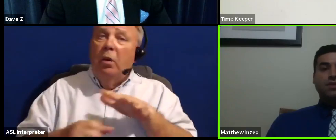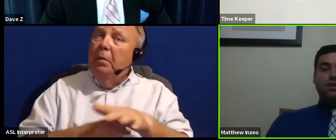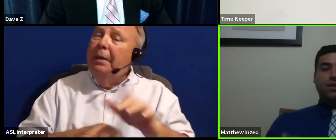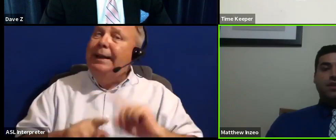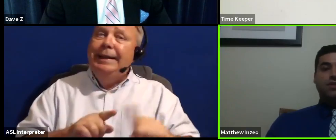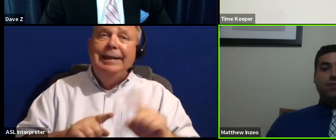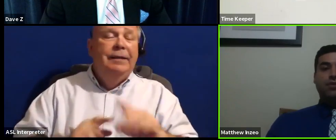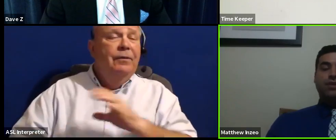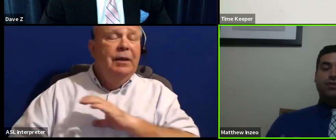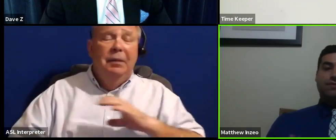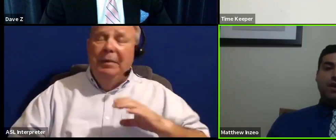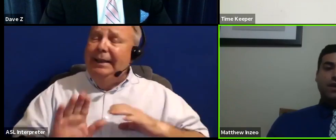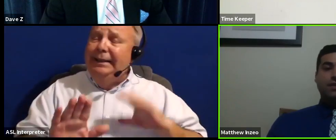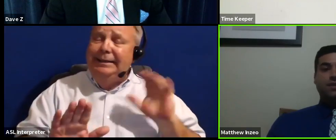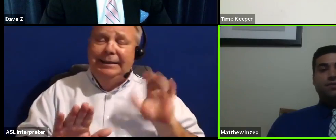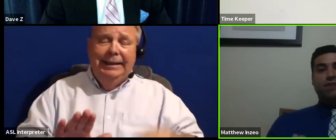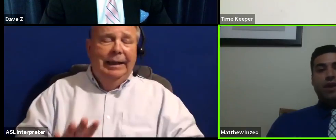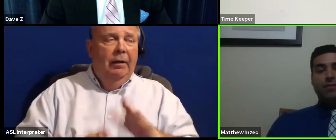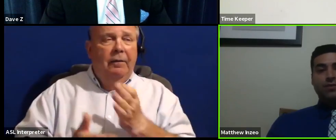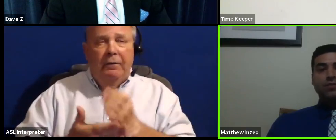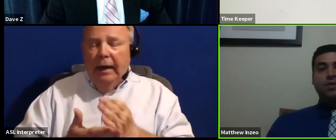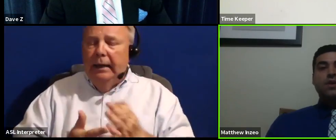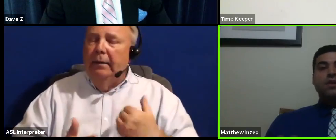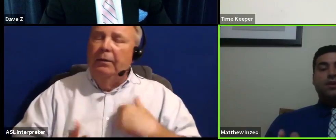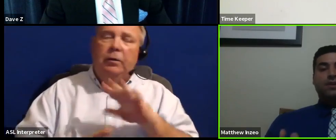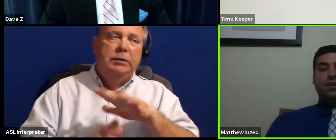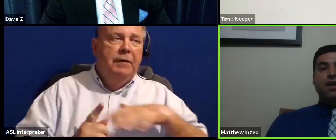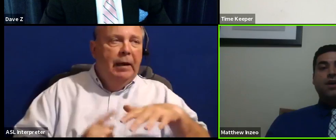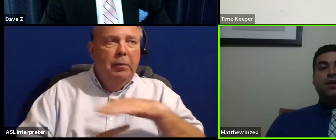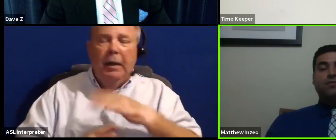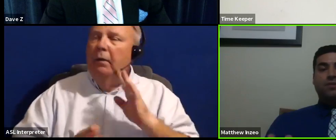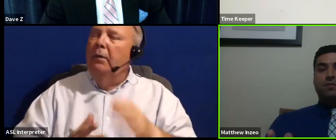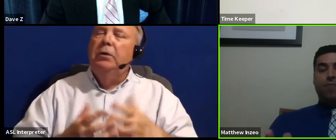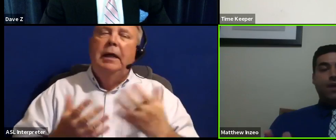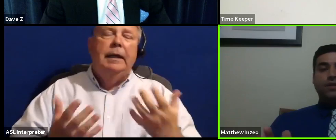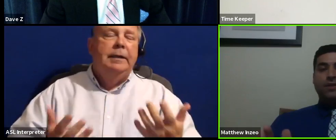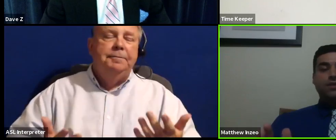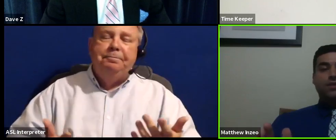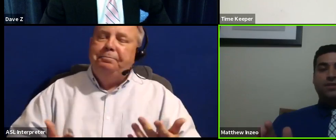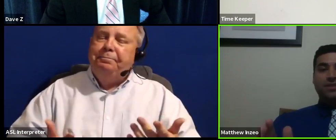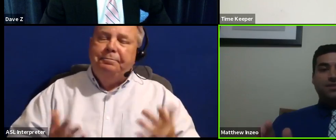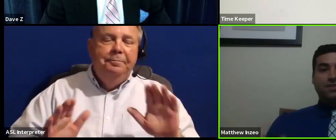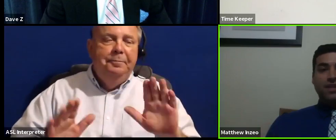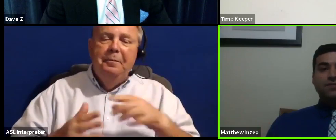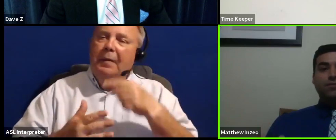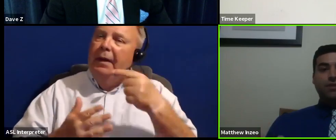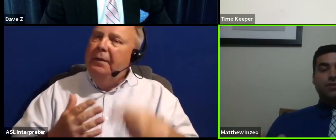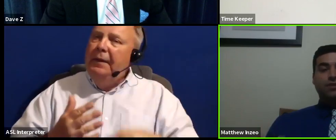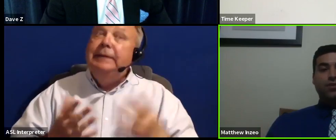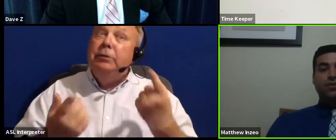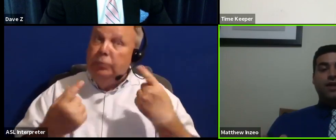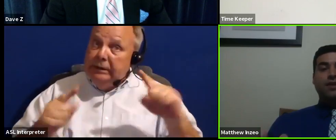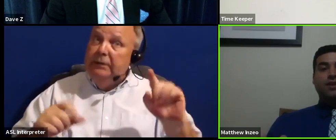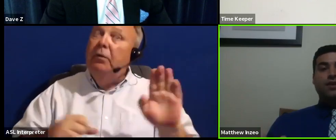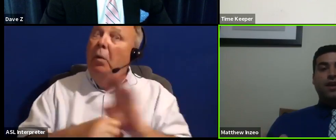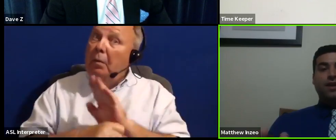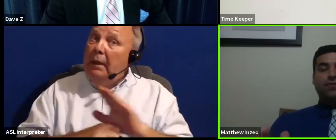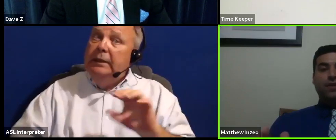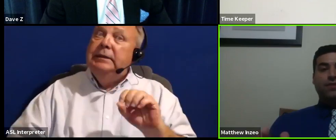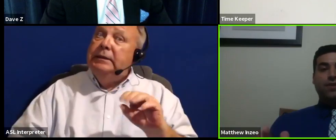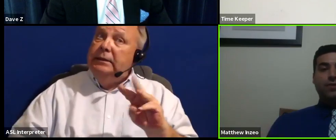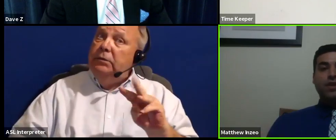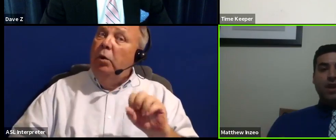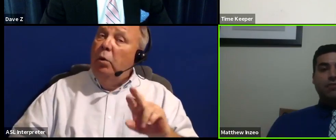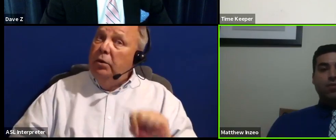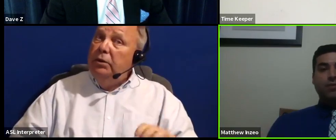committees in that chamber. There's a finance, there's environmental, there's a lot of, and these are successful business owners. I think that